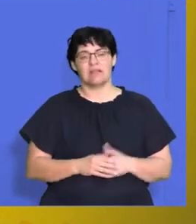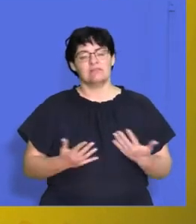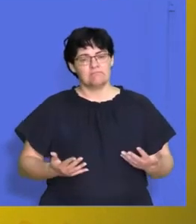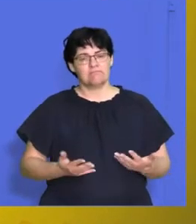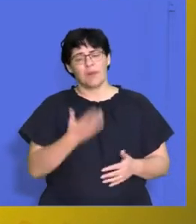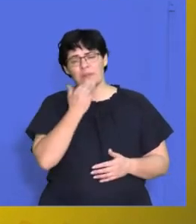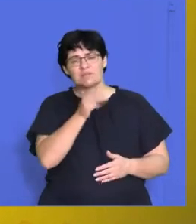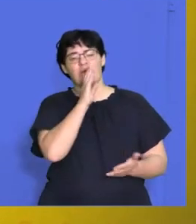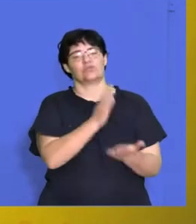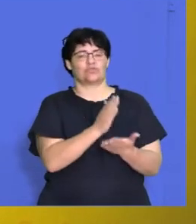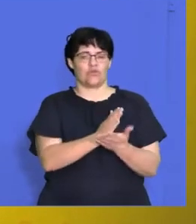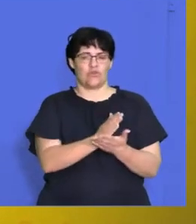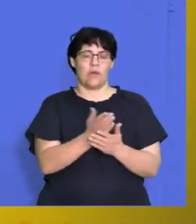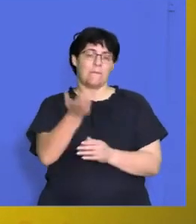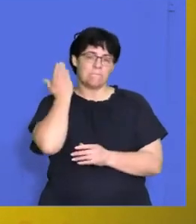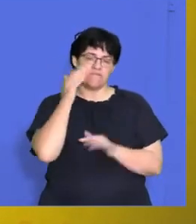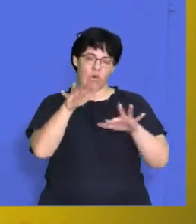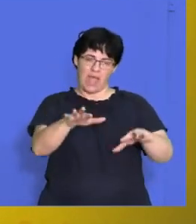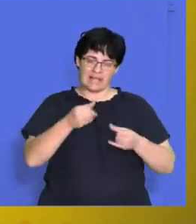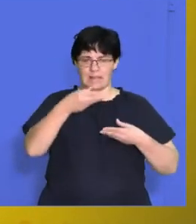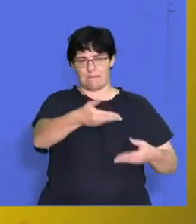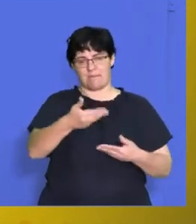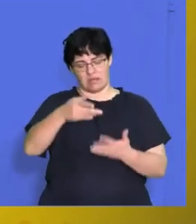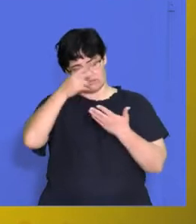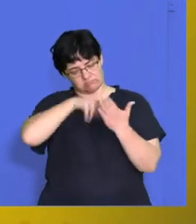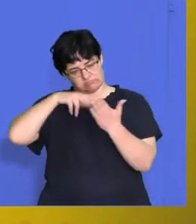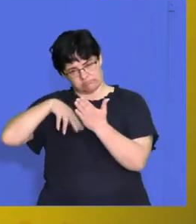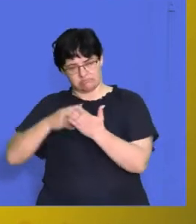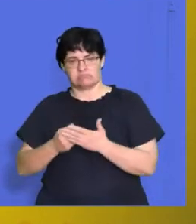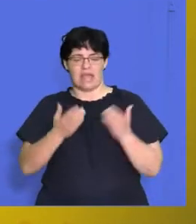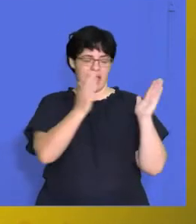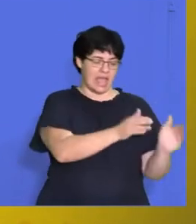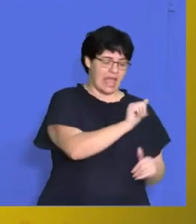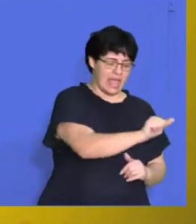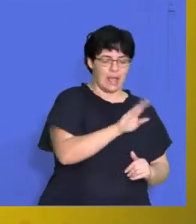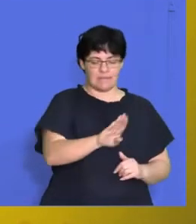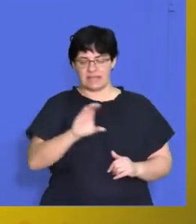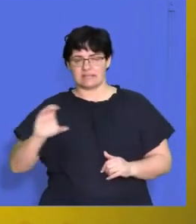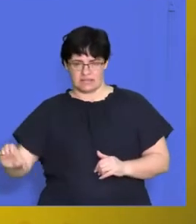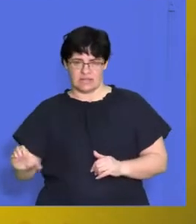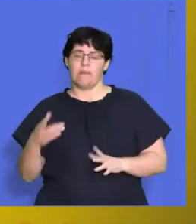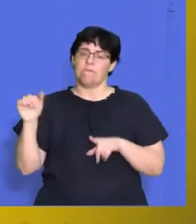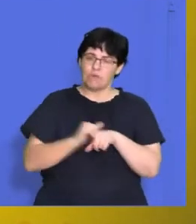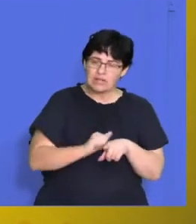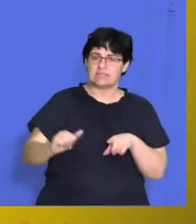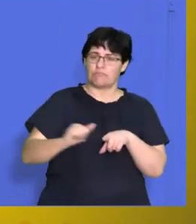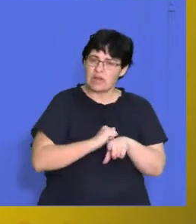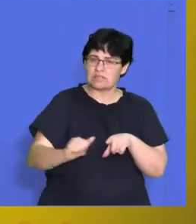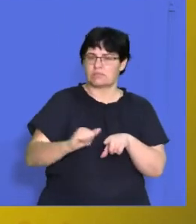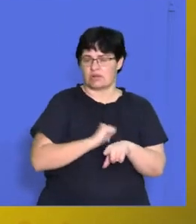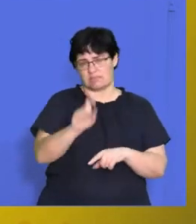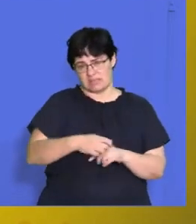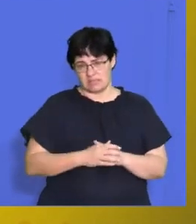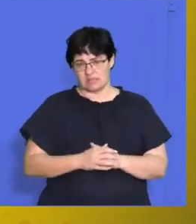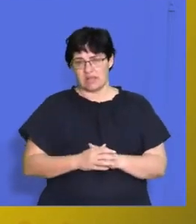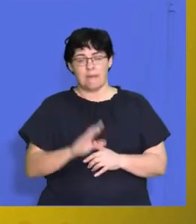please make sure that you go through past exam papers go through section A section B section C and practice them you'll often